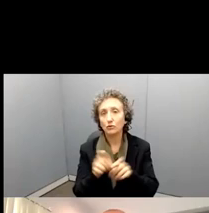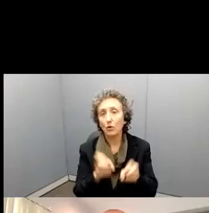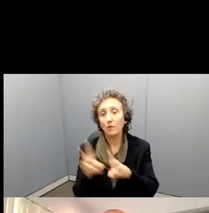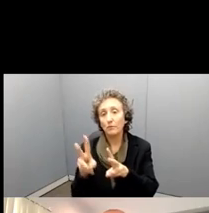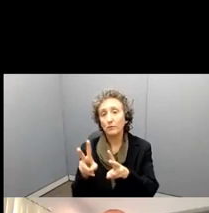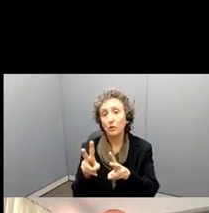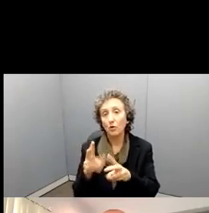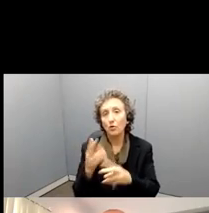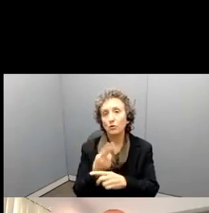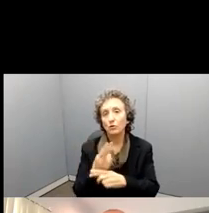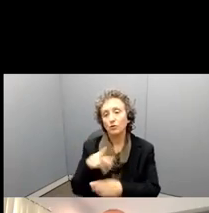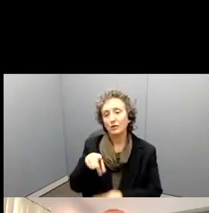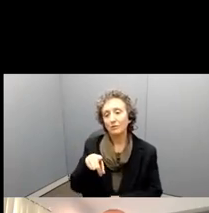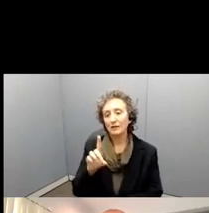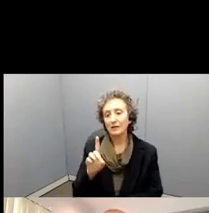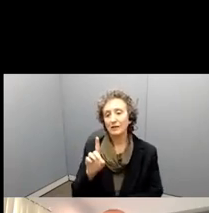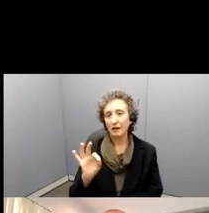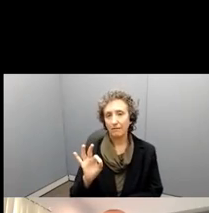Okay.